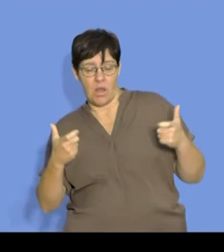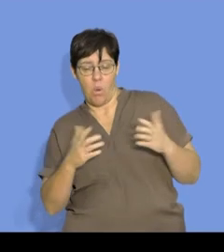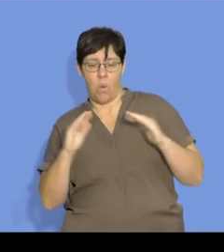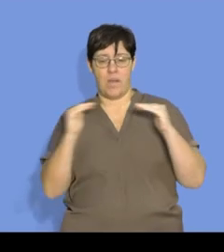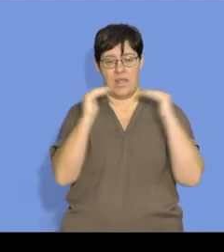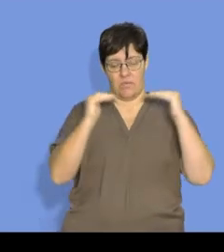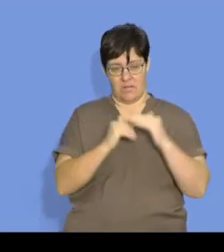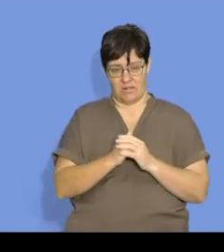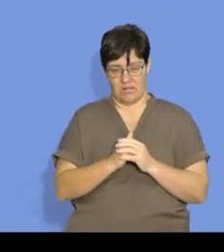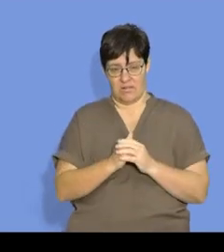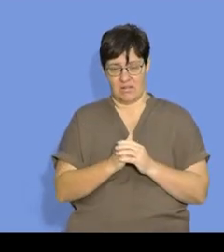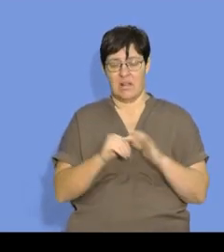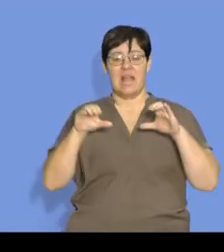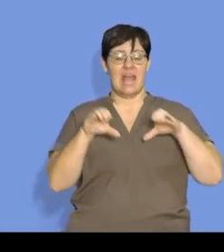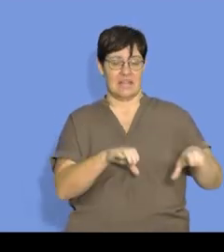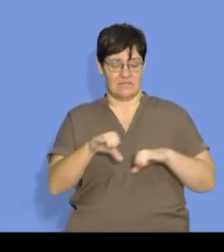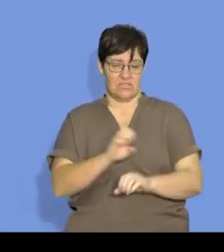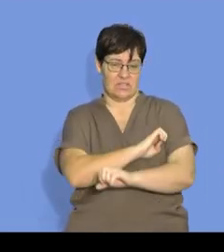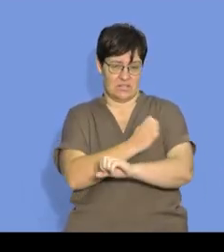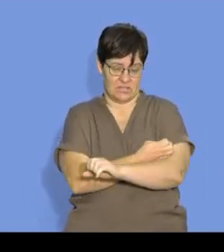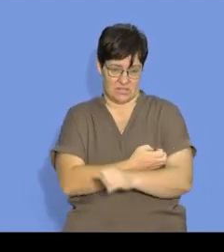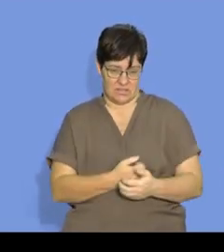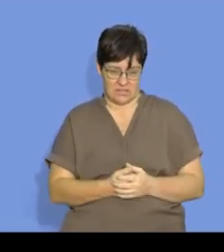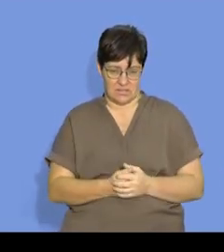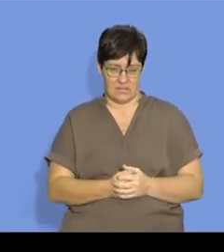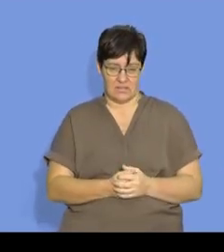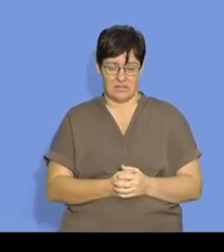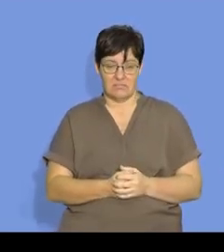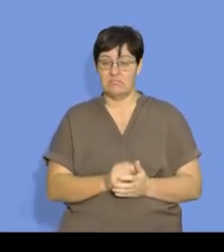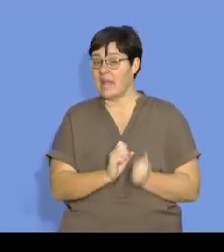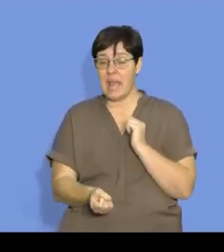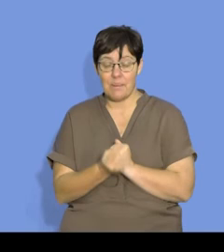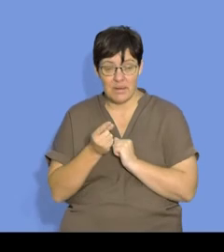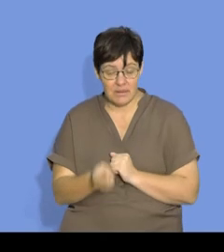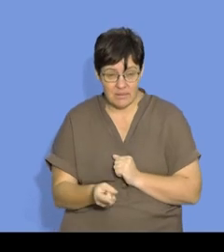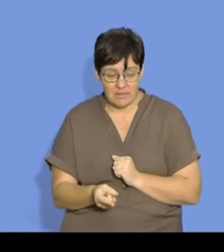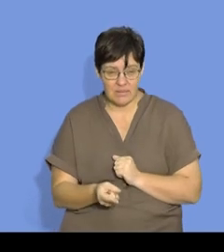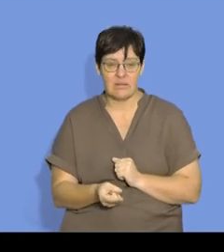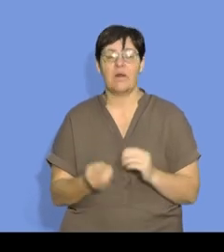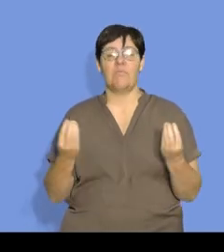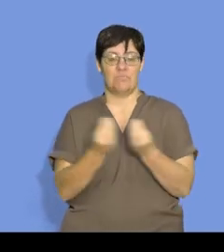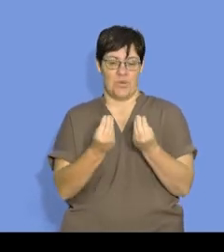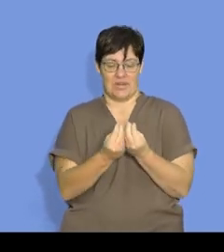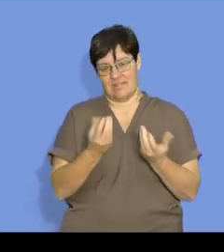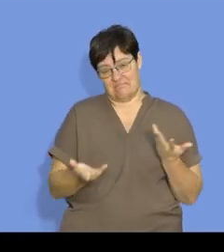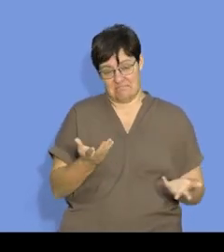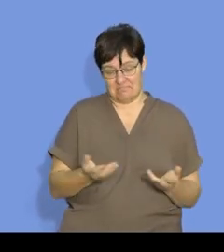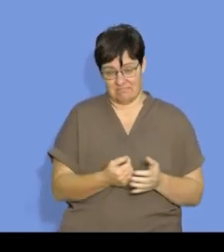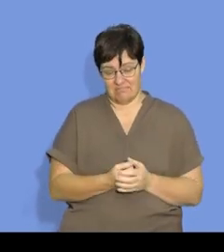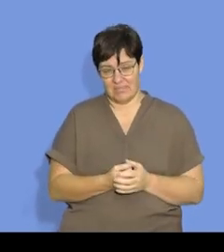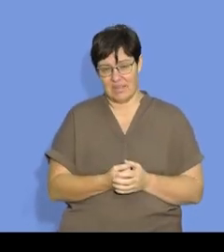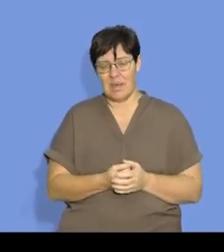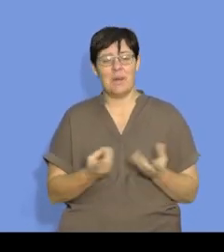bigger or equal to the activation energy. If that happens, there might be product.